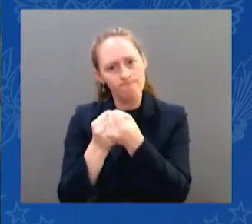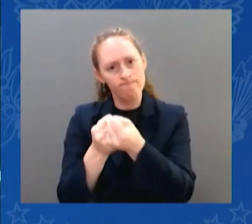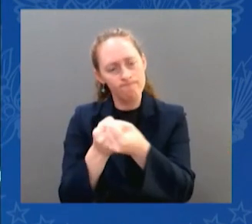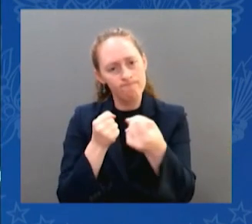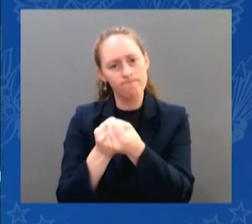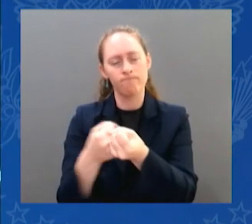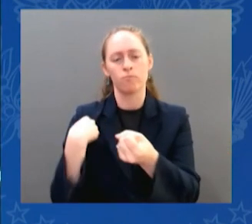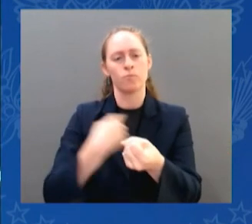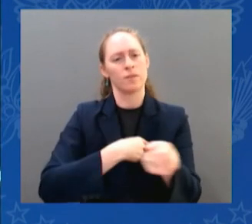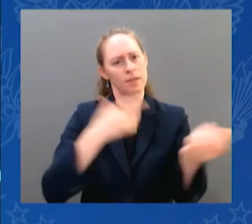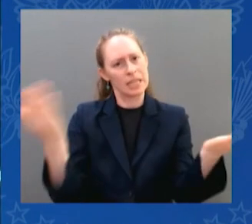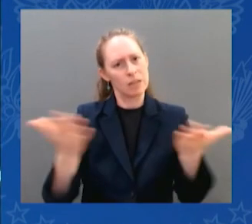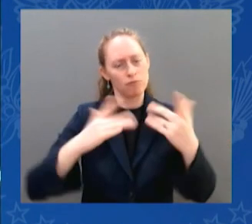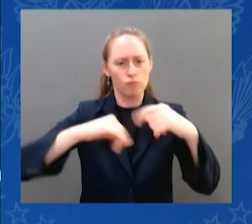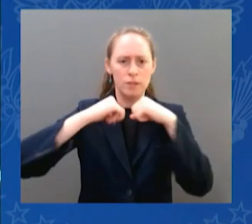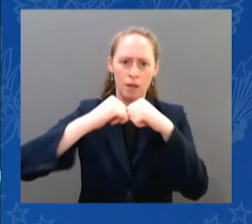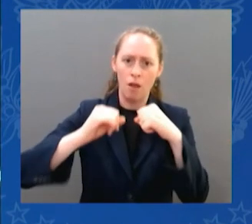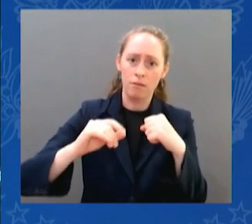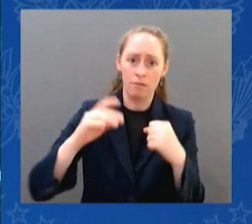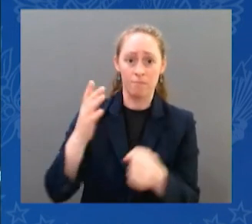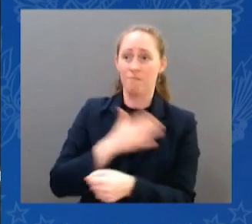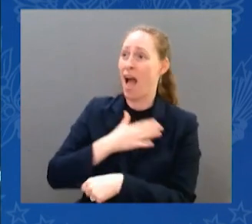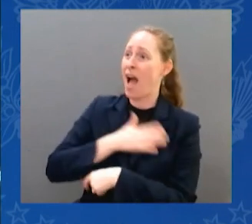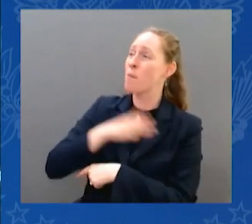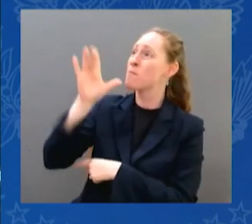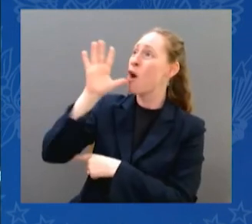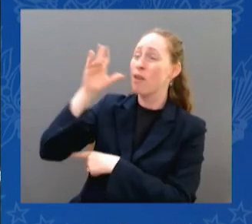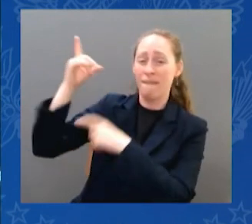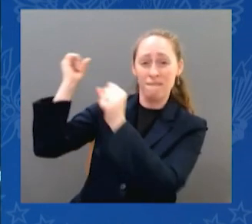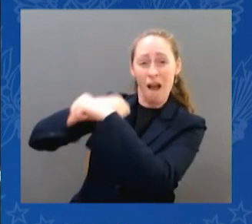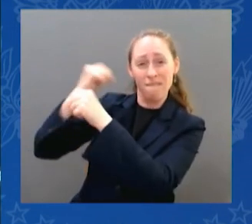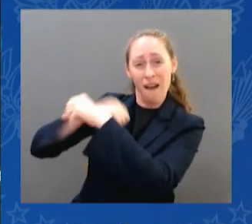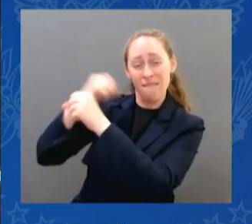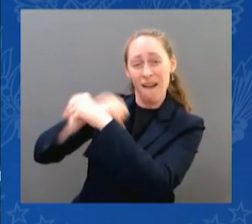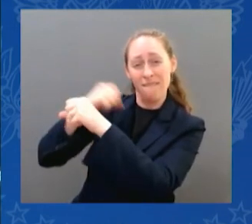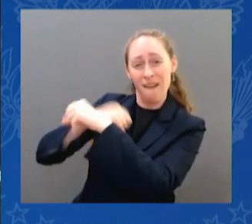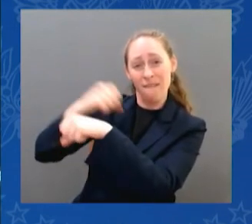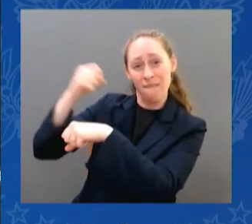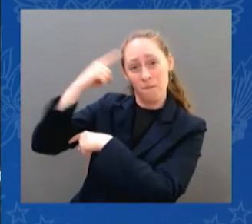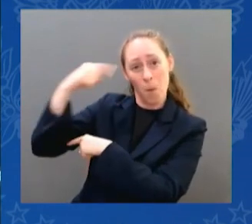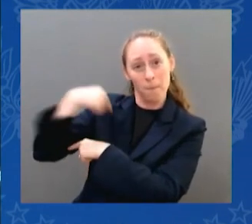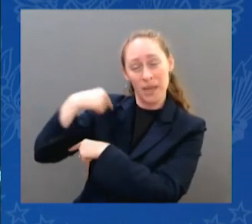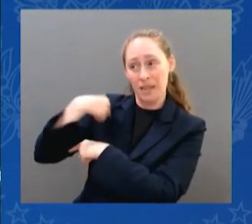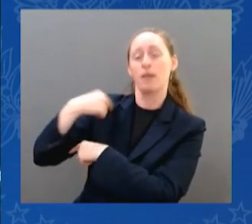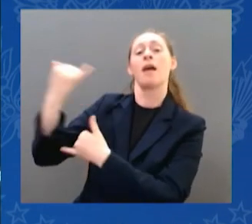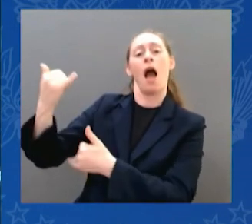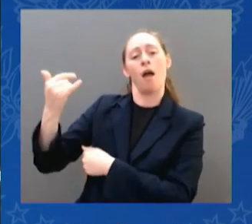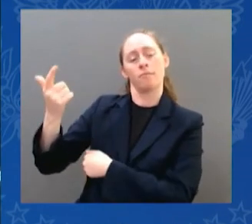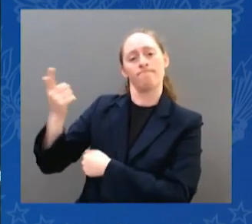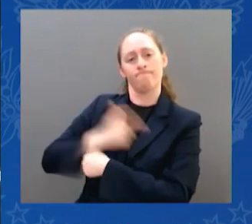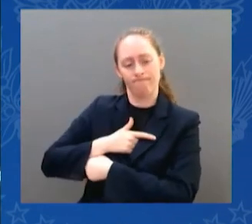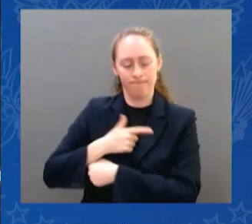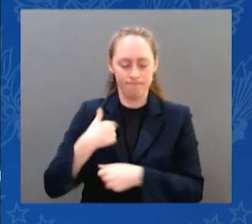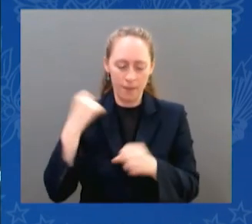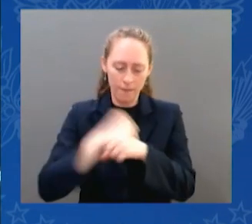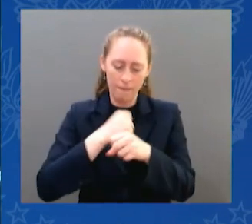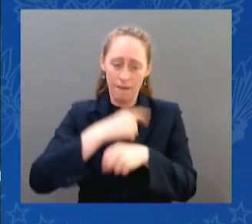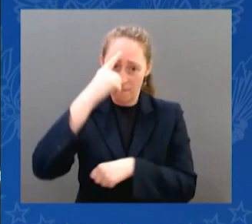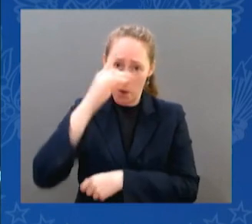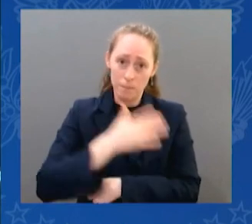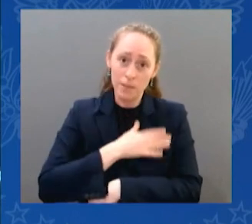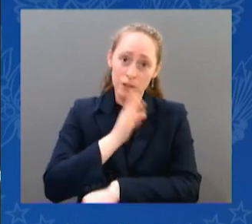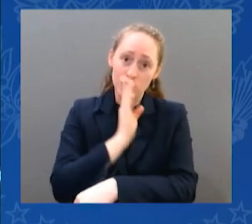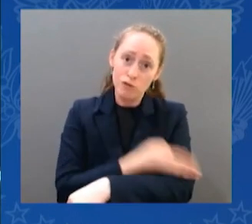had to fight for, I fought for, my daughter, who's in her 30s, had a fight for. And now, Mr. President, have a brand-new granddaughter.